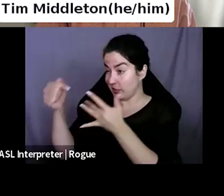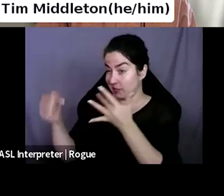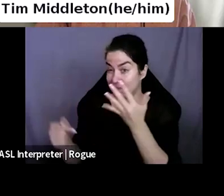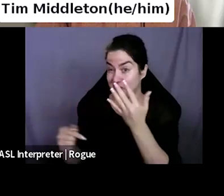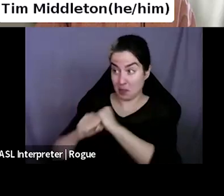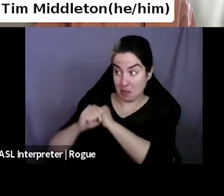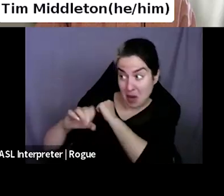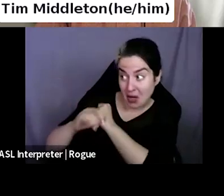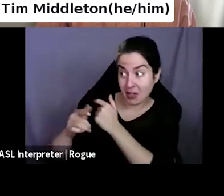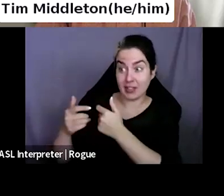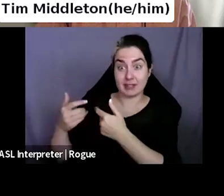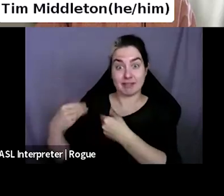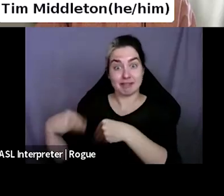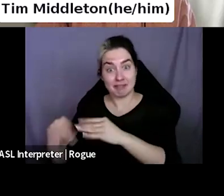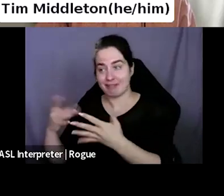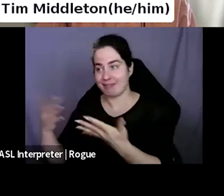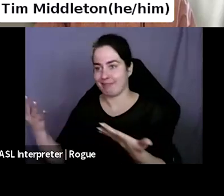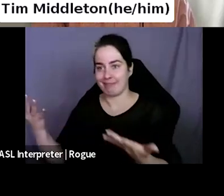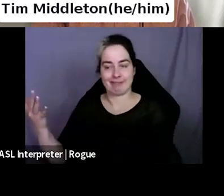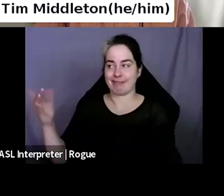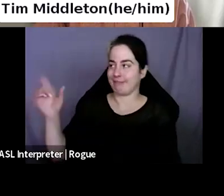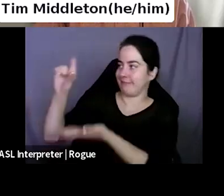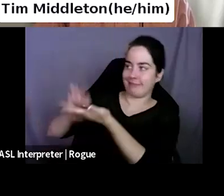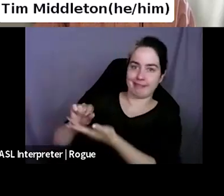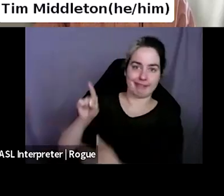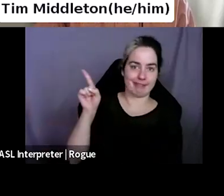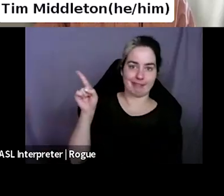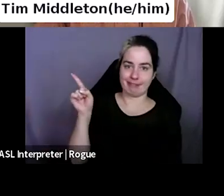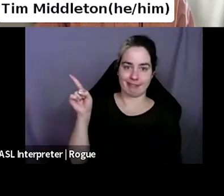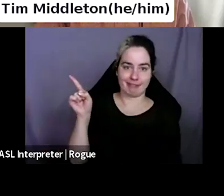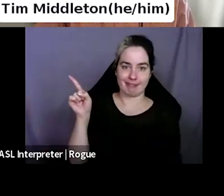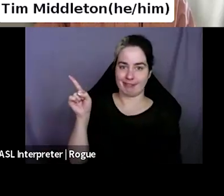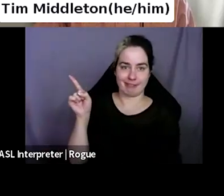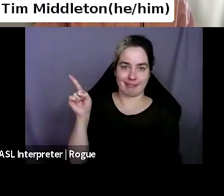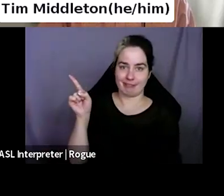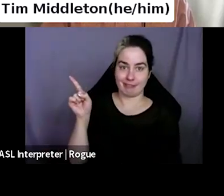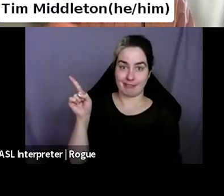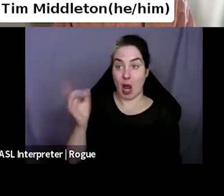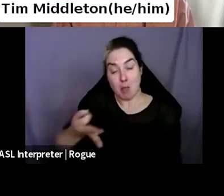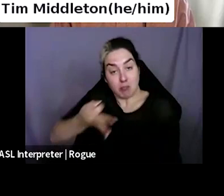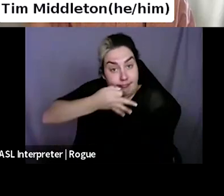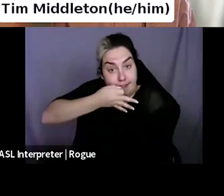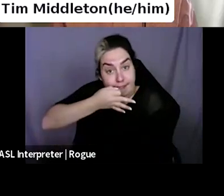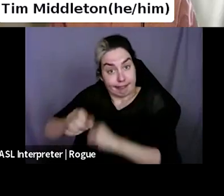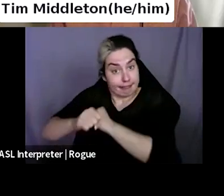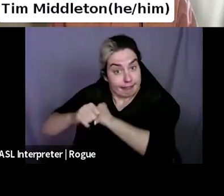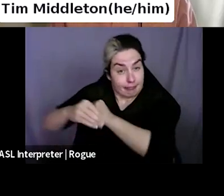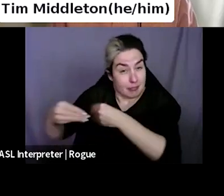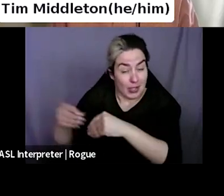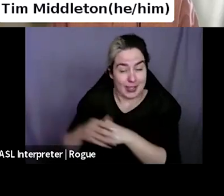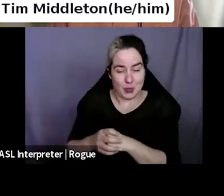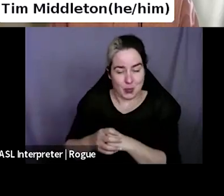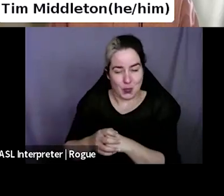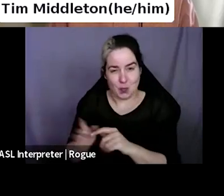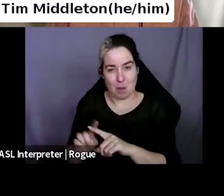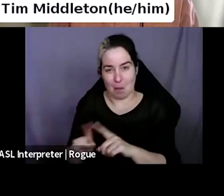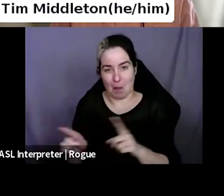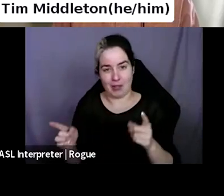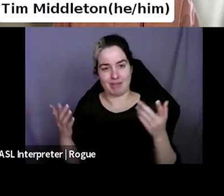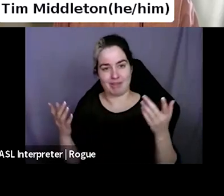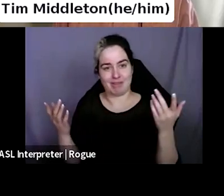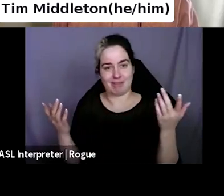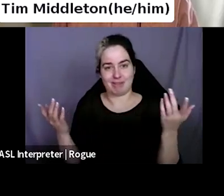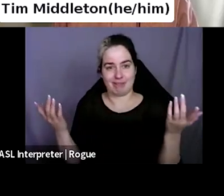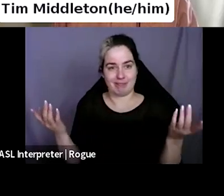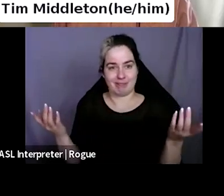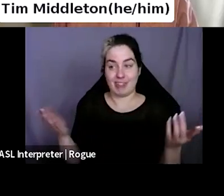I don't think the, the publishers are exactly scions of marketing, but also indies are unfortunately just not their